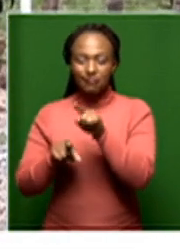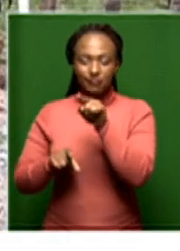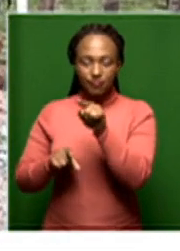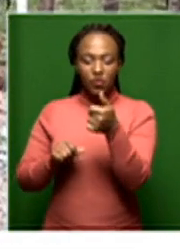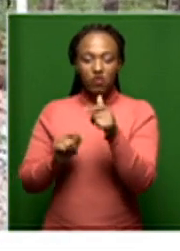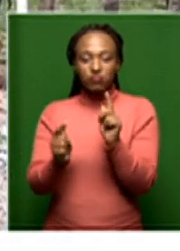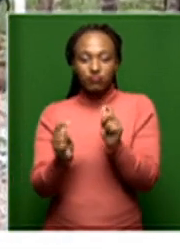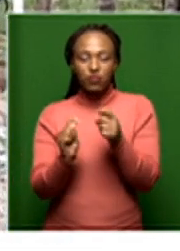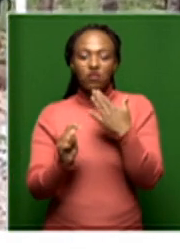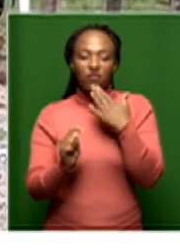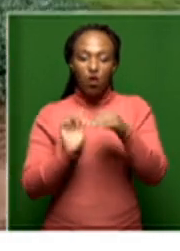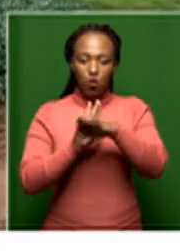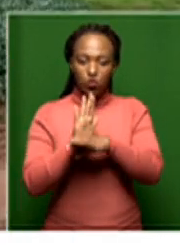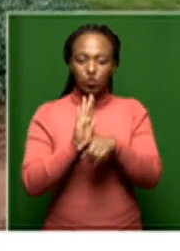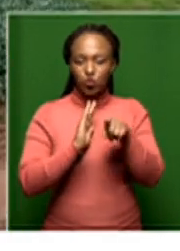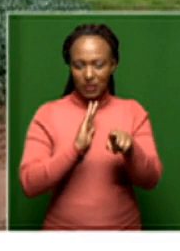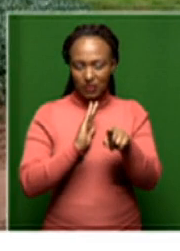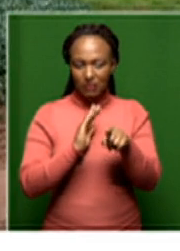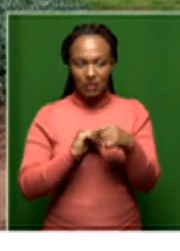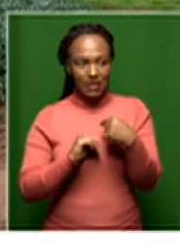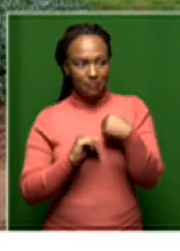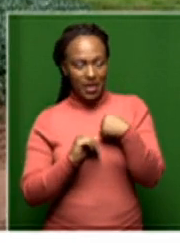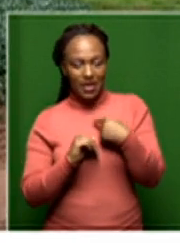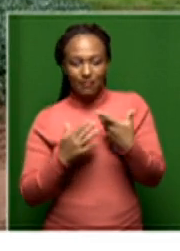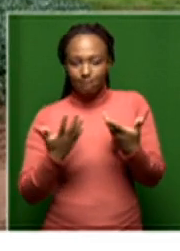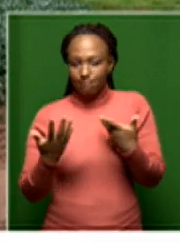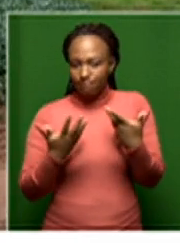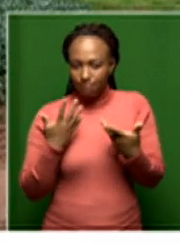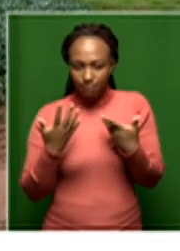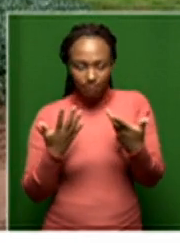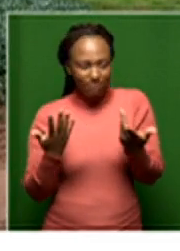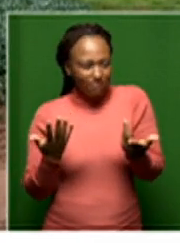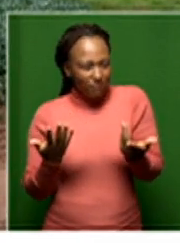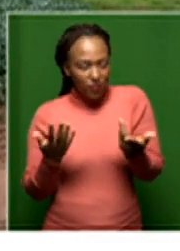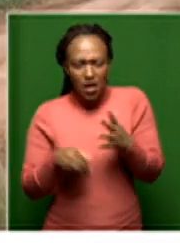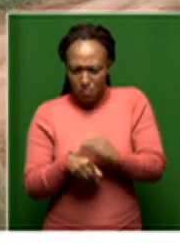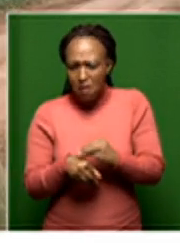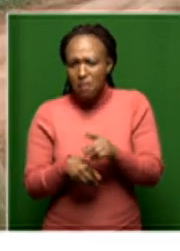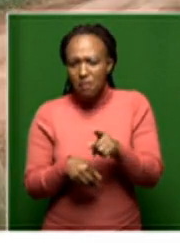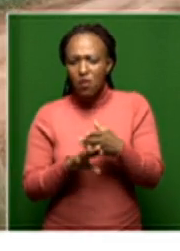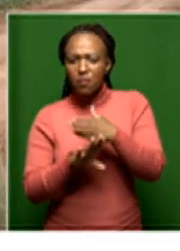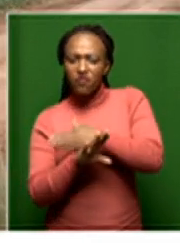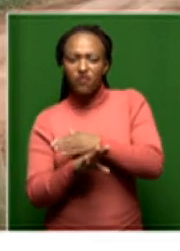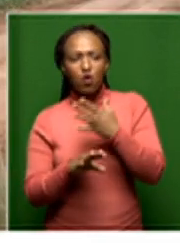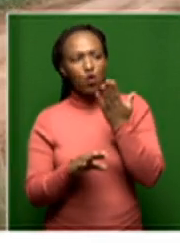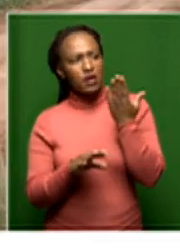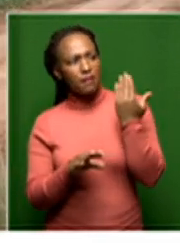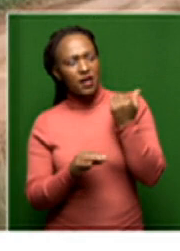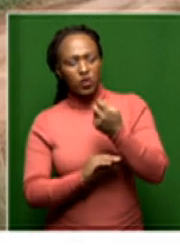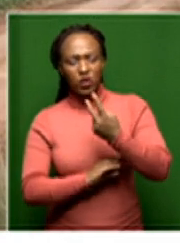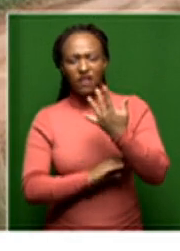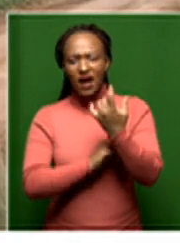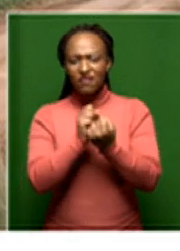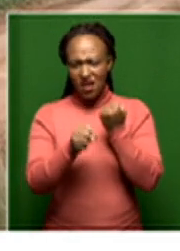amendments to the Constitution. So ultimately, I think this boils down to a problem that we have had in the past 25